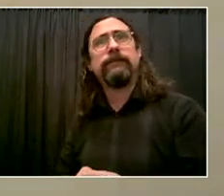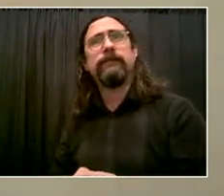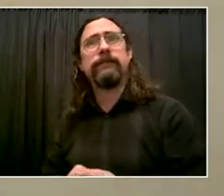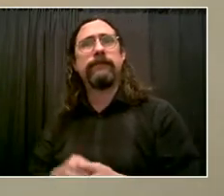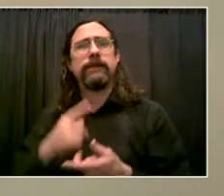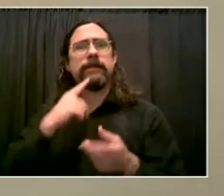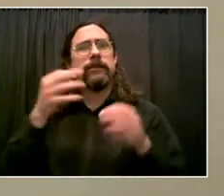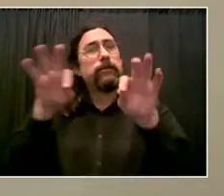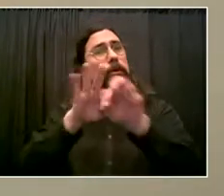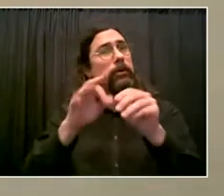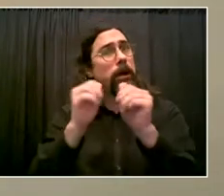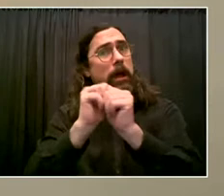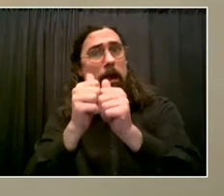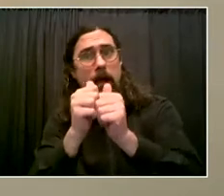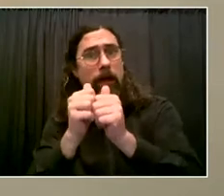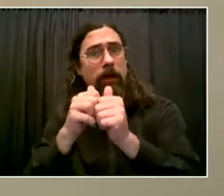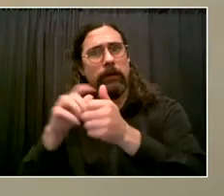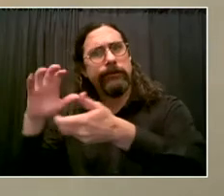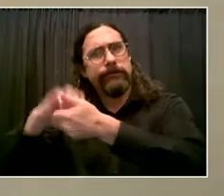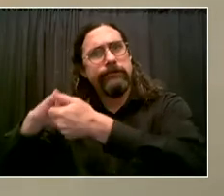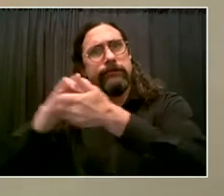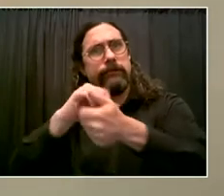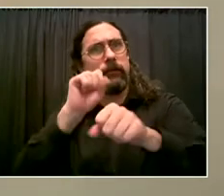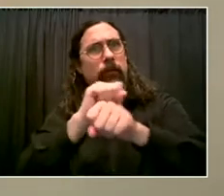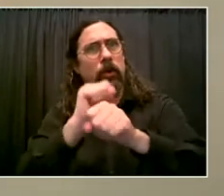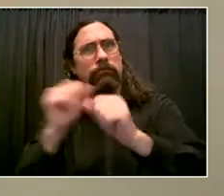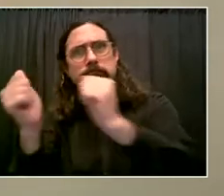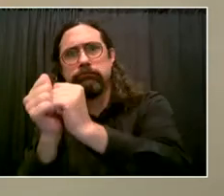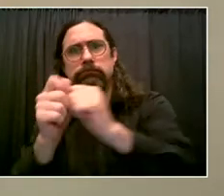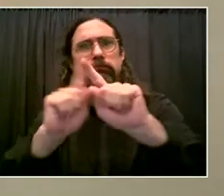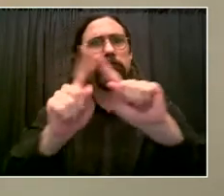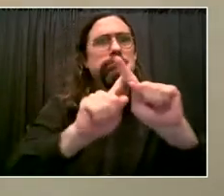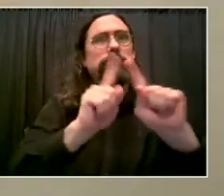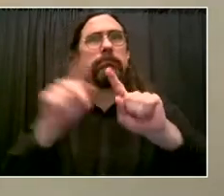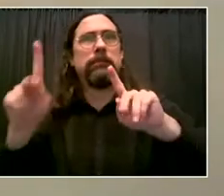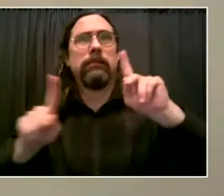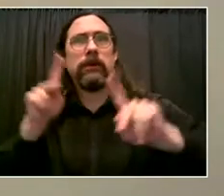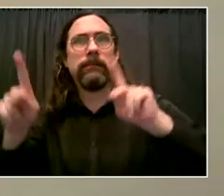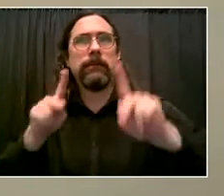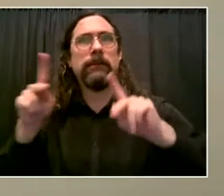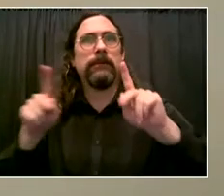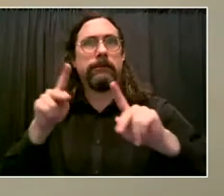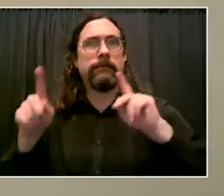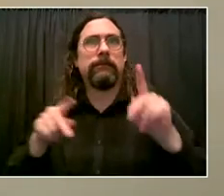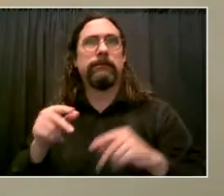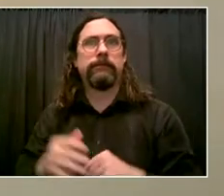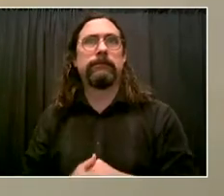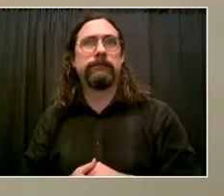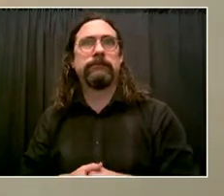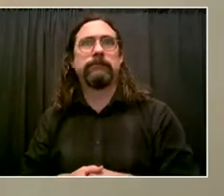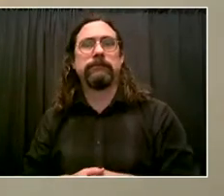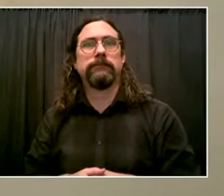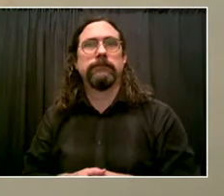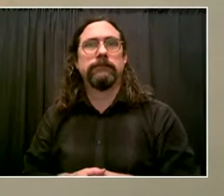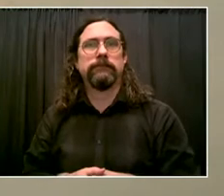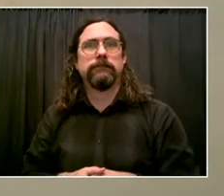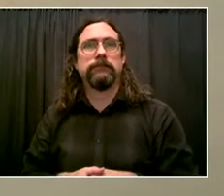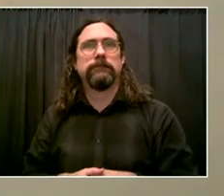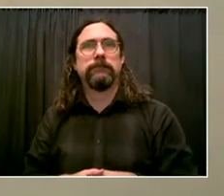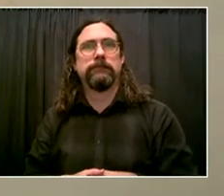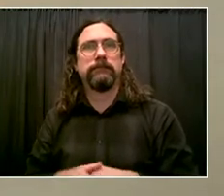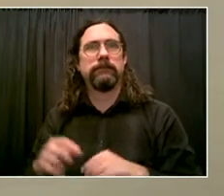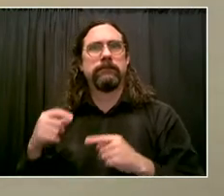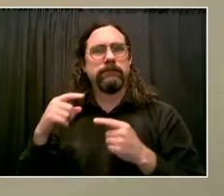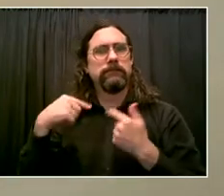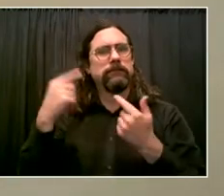This is a team that's feet are on the ground. And these four hotels have folk coming back from Rikers Island, folk coming back from